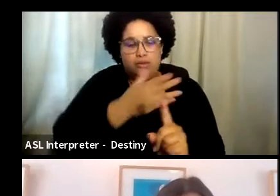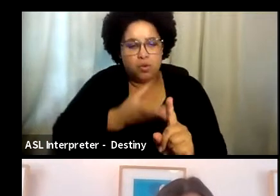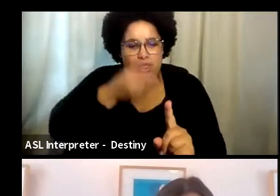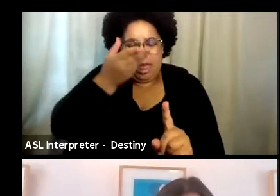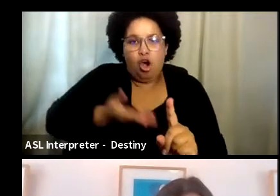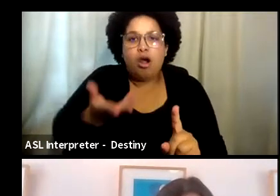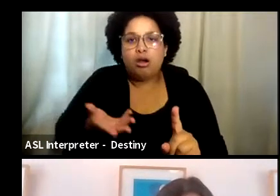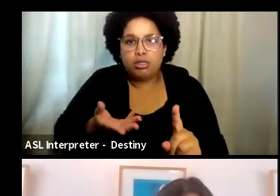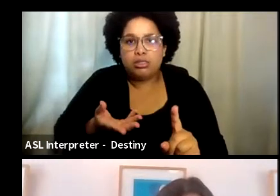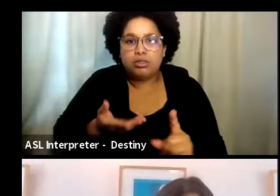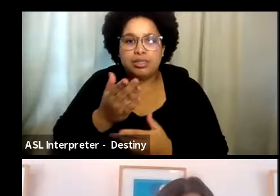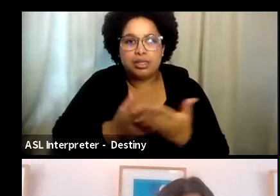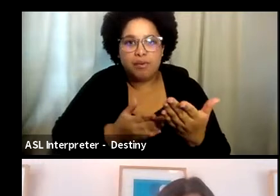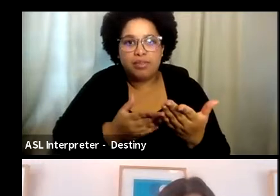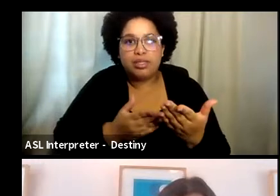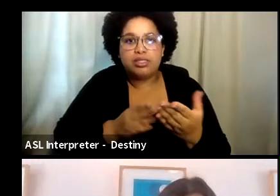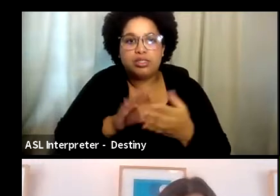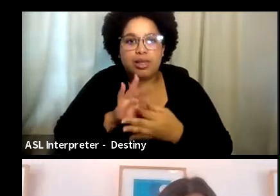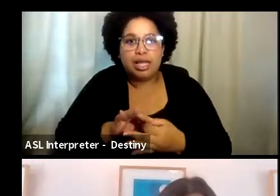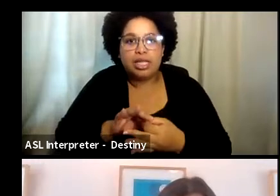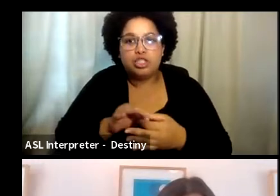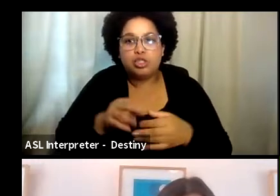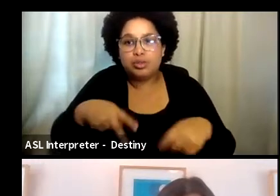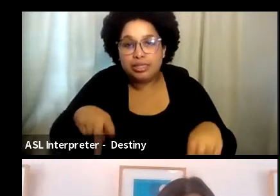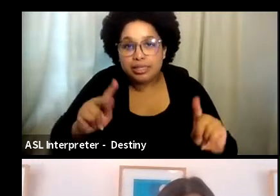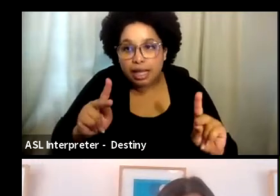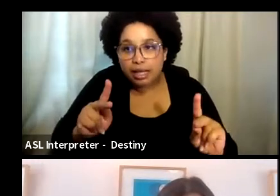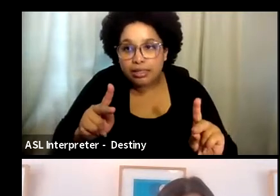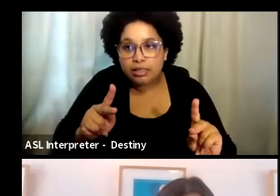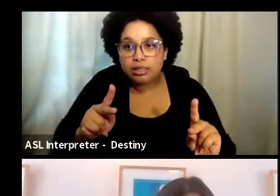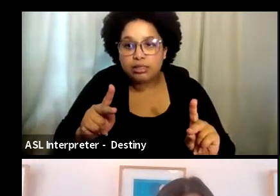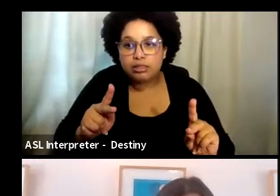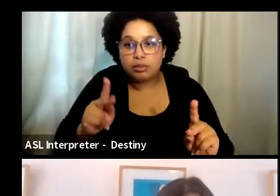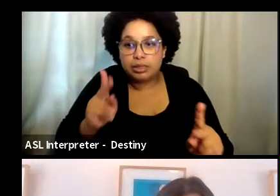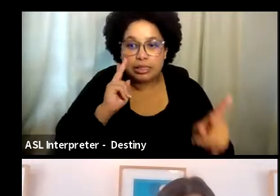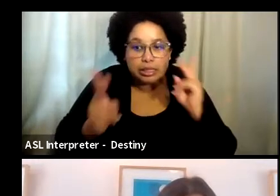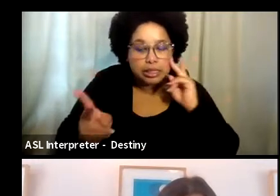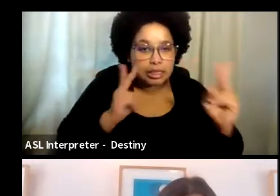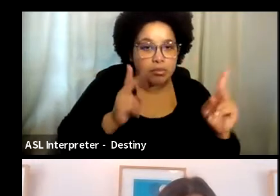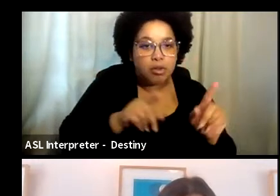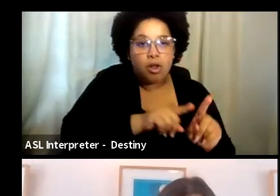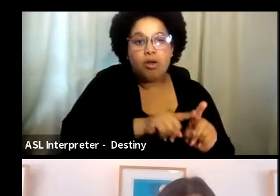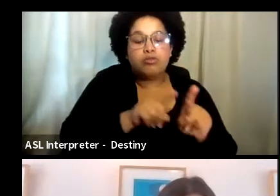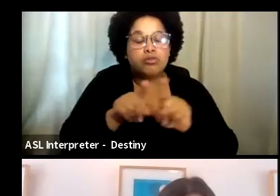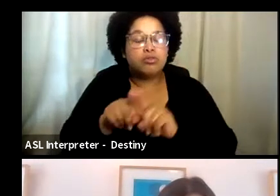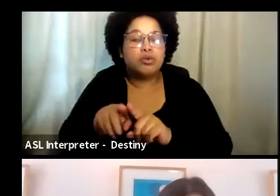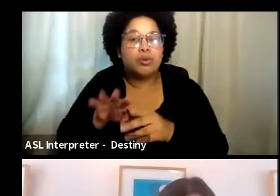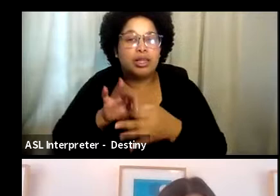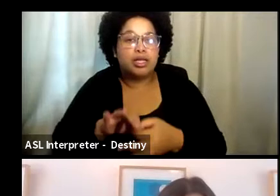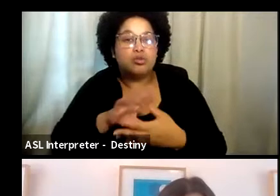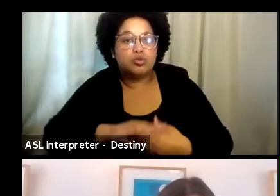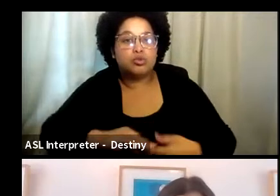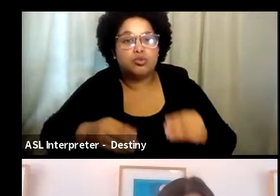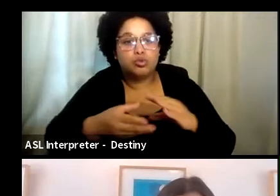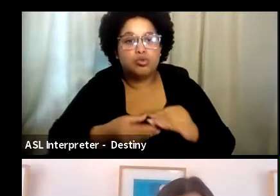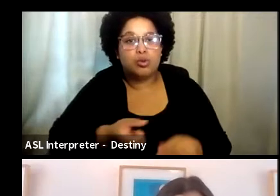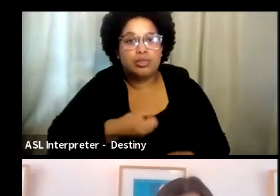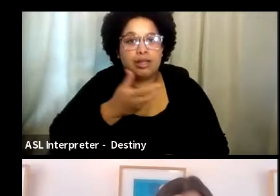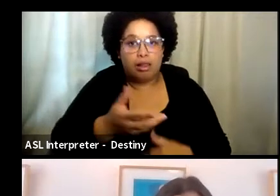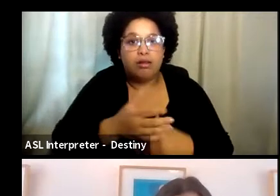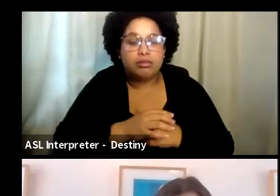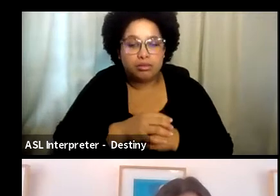and, uh, some of this is just in the consent conversation as far as what we're seeing. And also some of this was in the storytelling conversation.